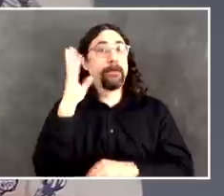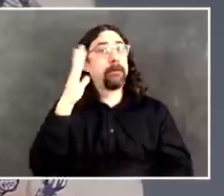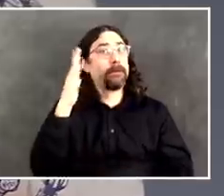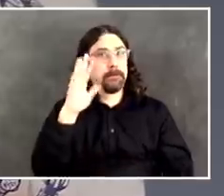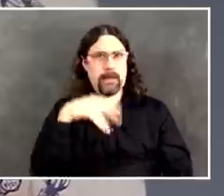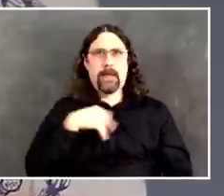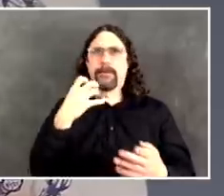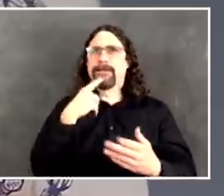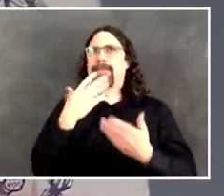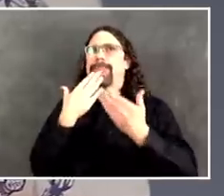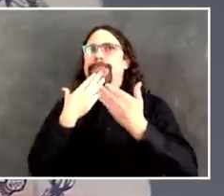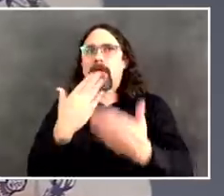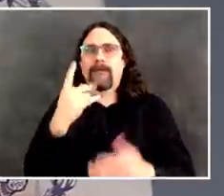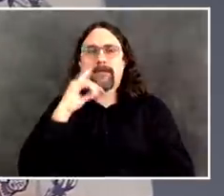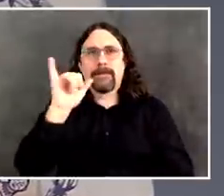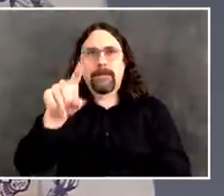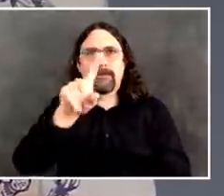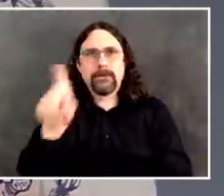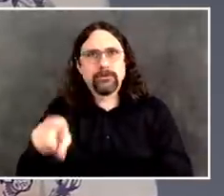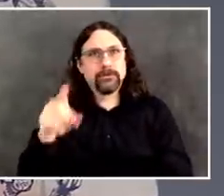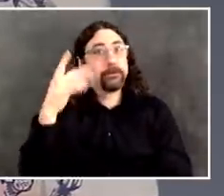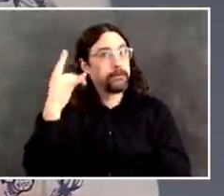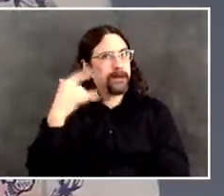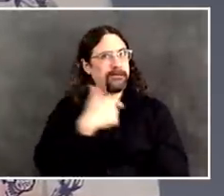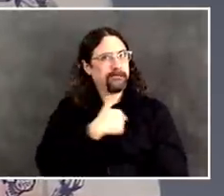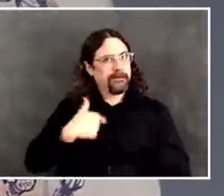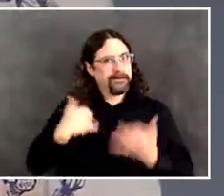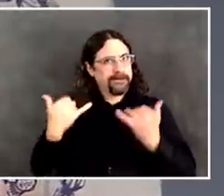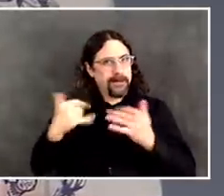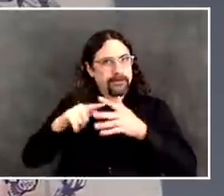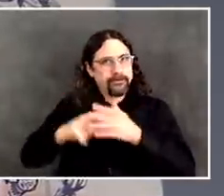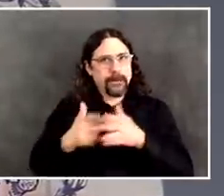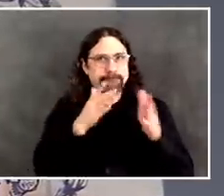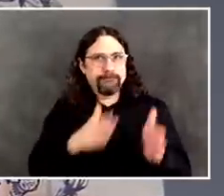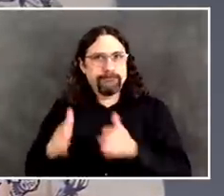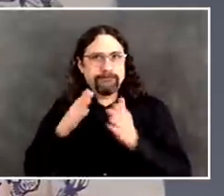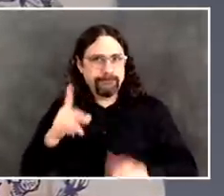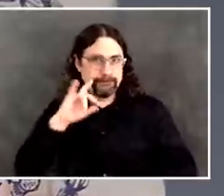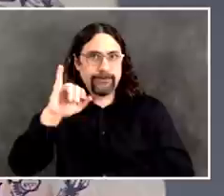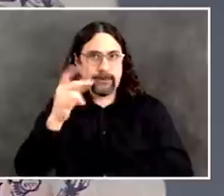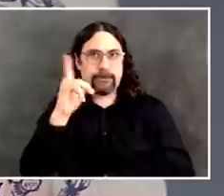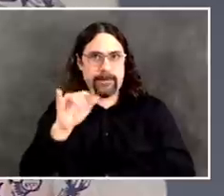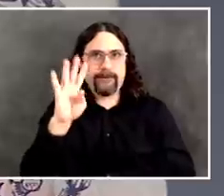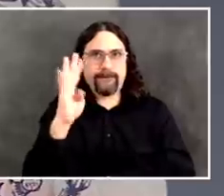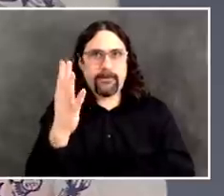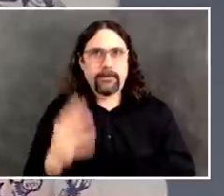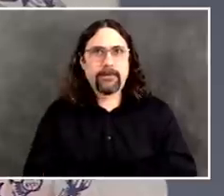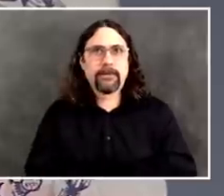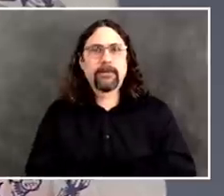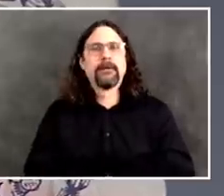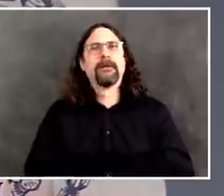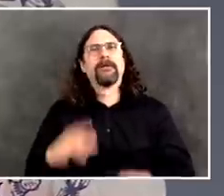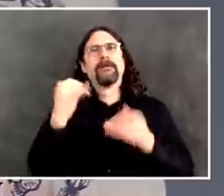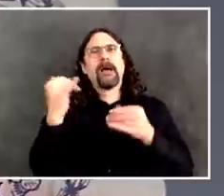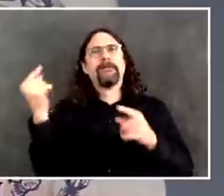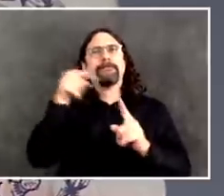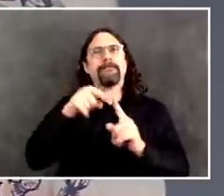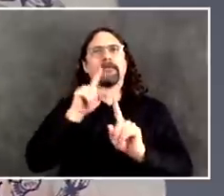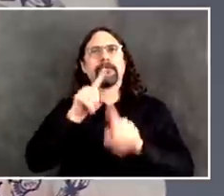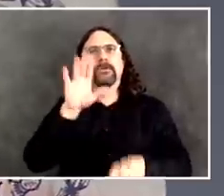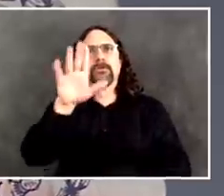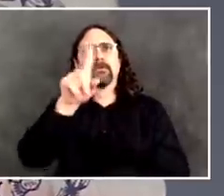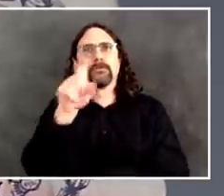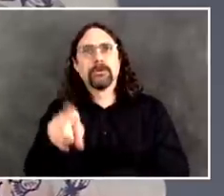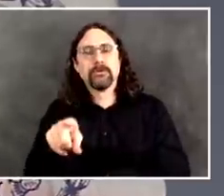first of all, non-essential construction is supposed to be shut down, period. So if you are